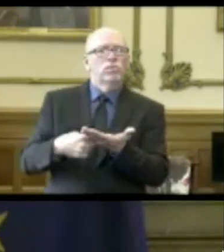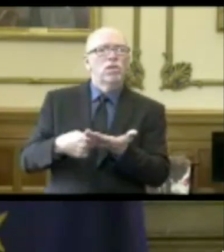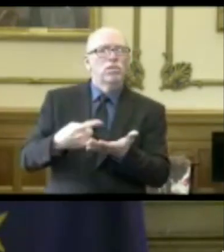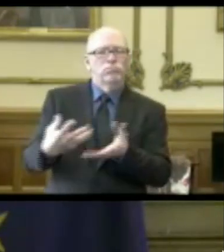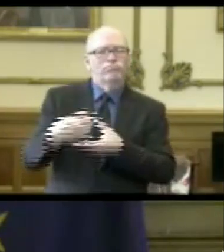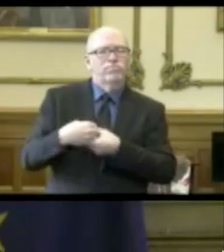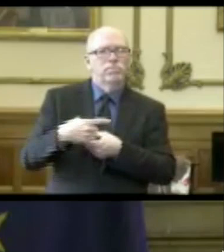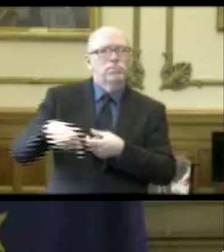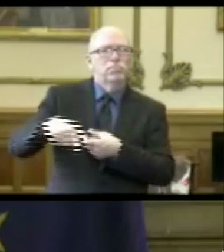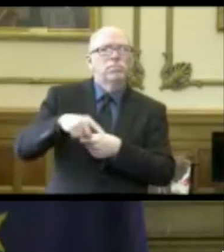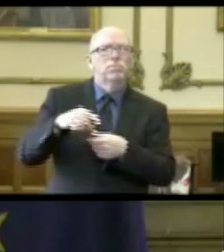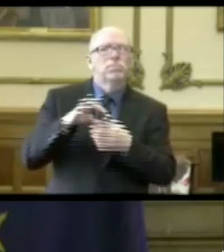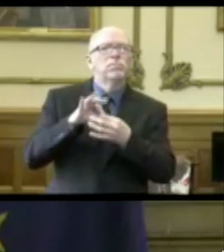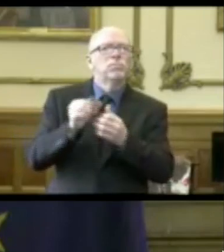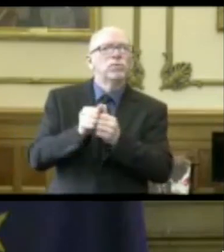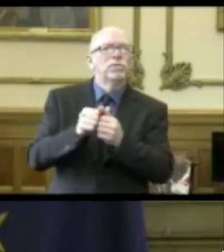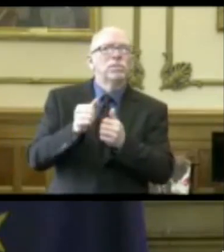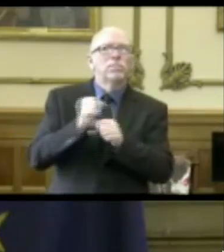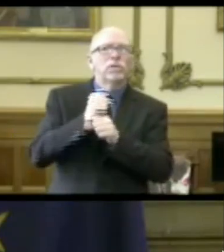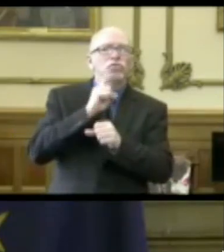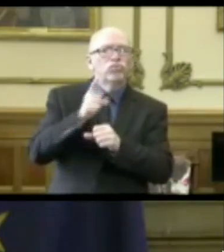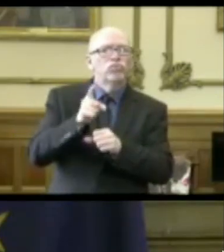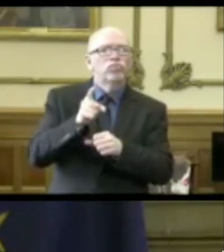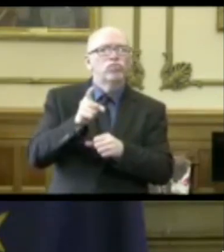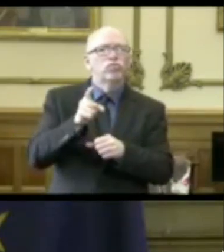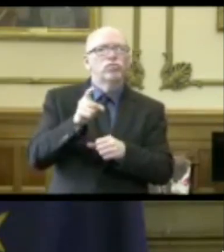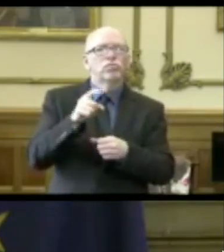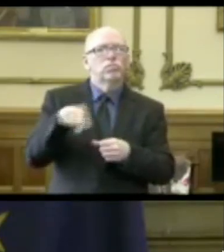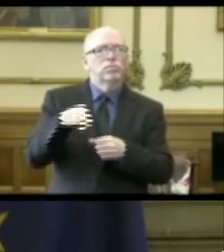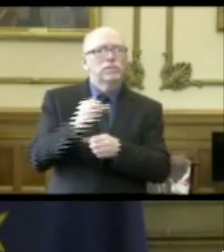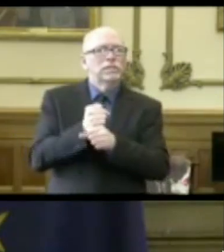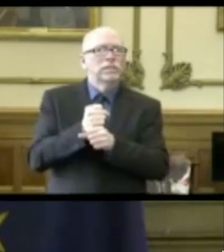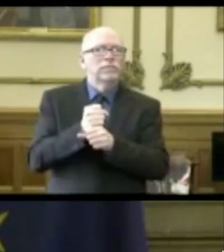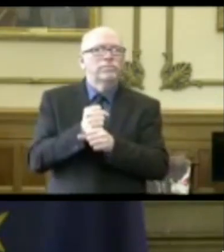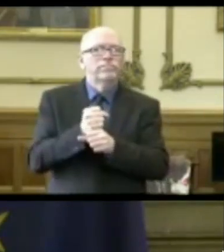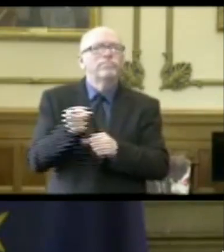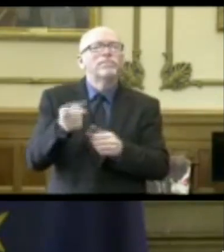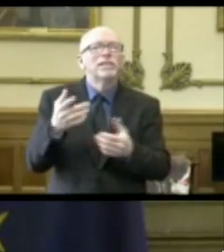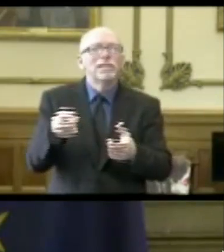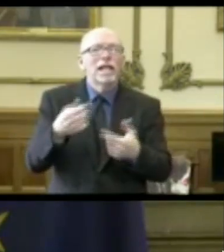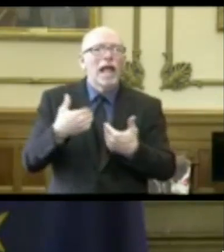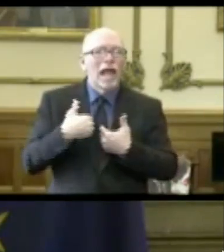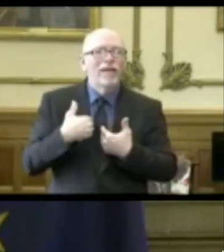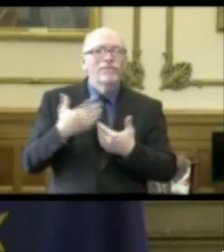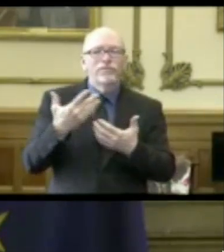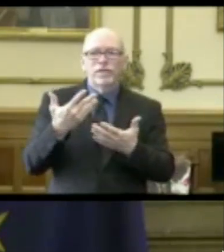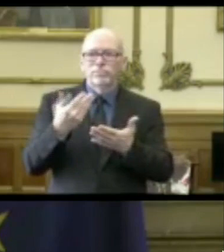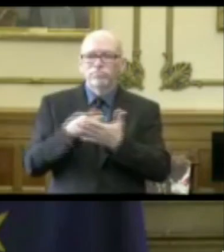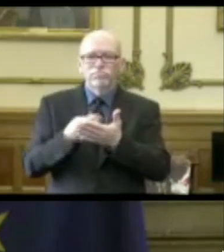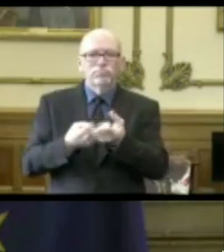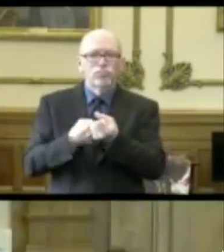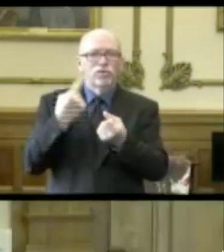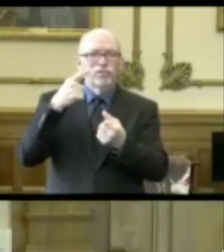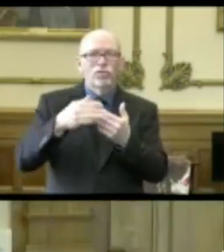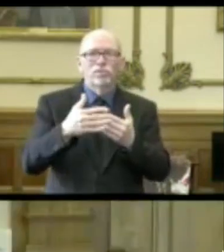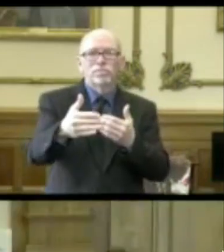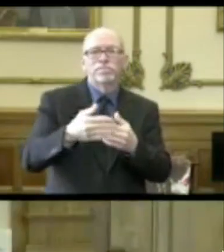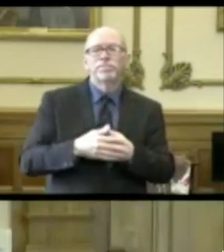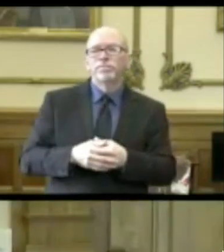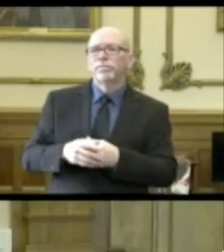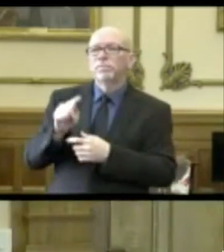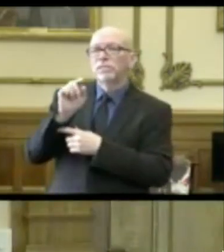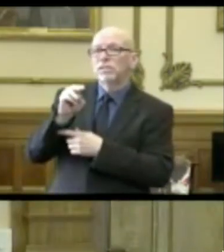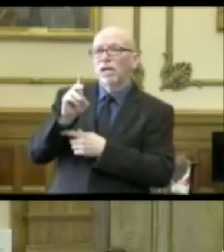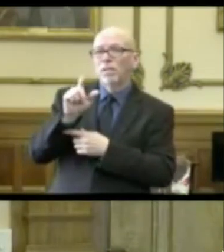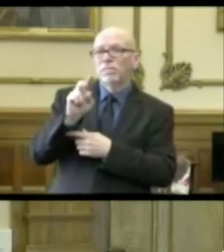terms of making sure that they can get, you know, that they have a bridge as well to the other side. Tom Davies, the